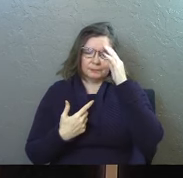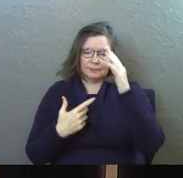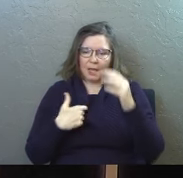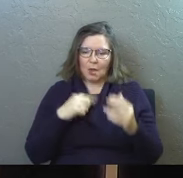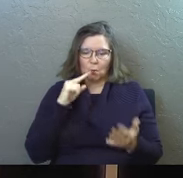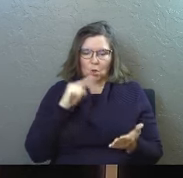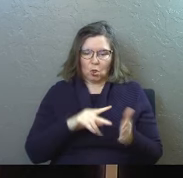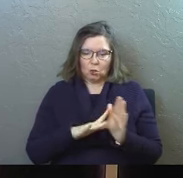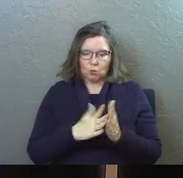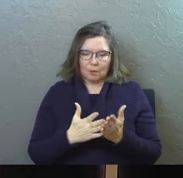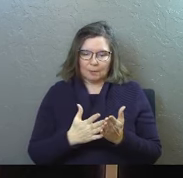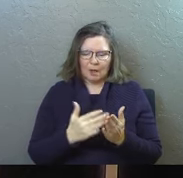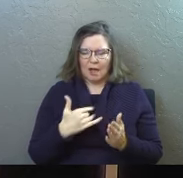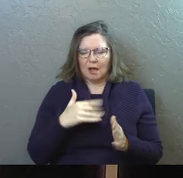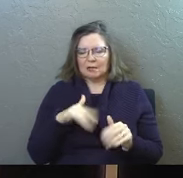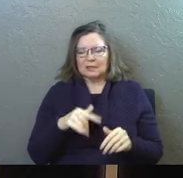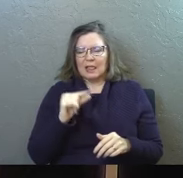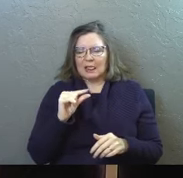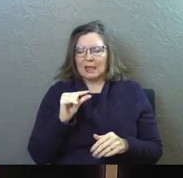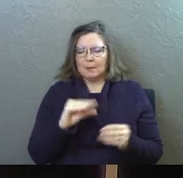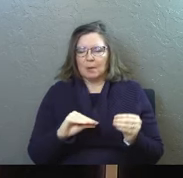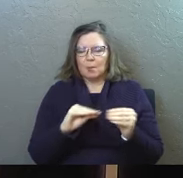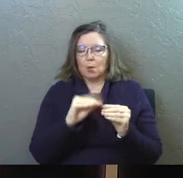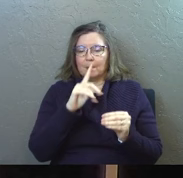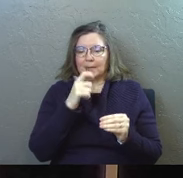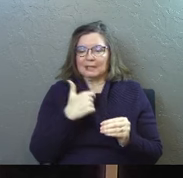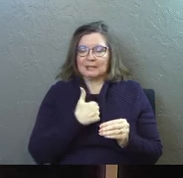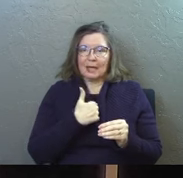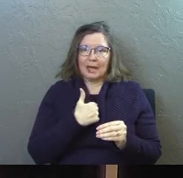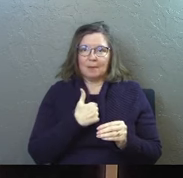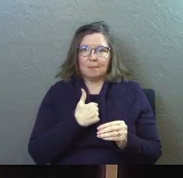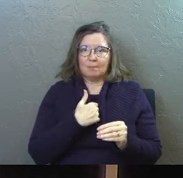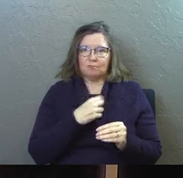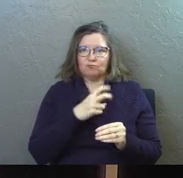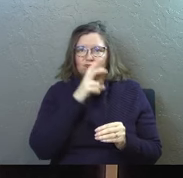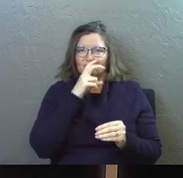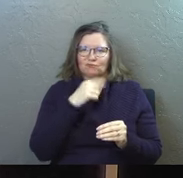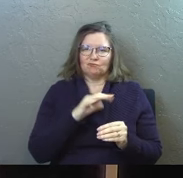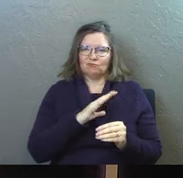and we look at the scripture and it's like I'll just take this a little bit further because I'm so hardcore